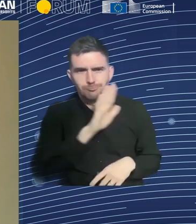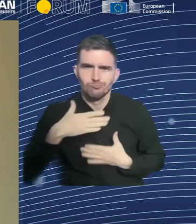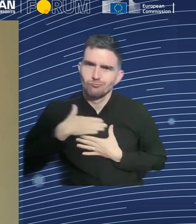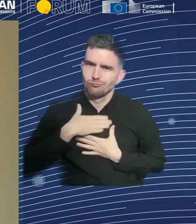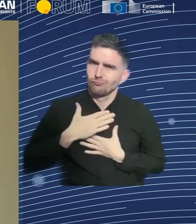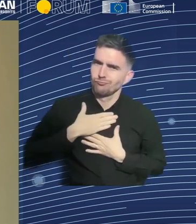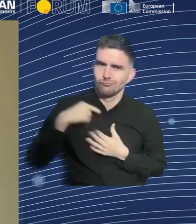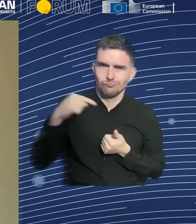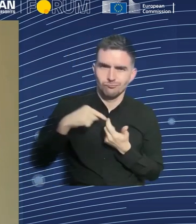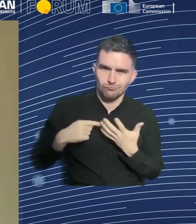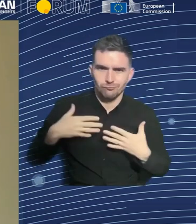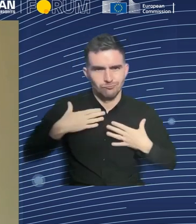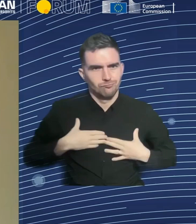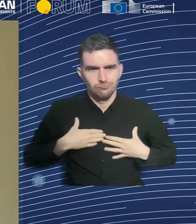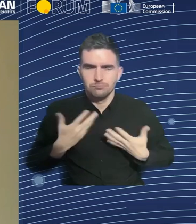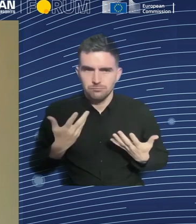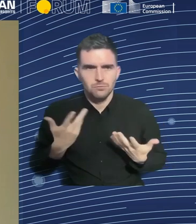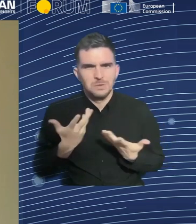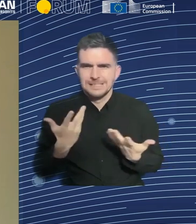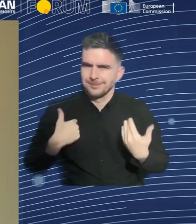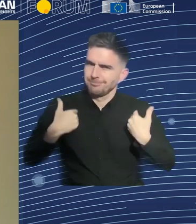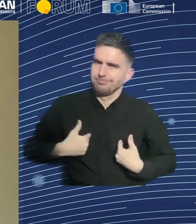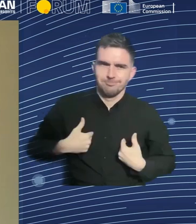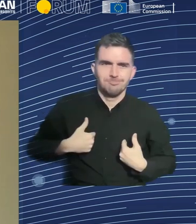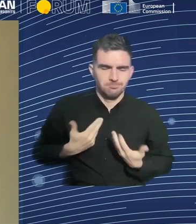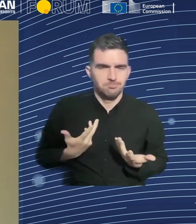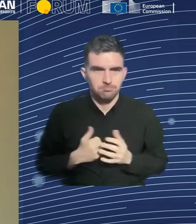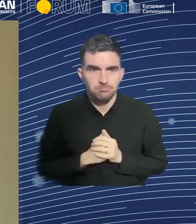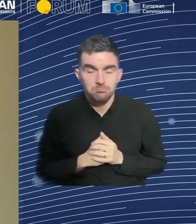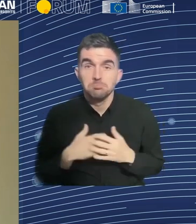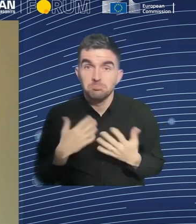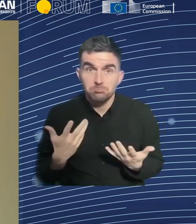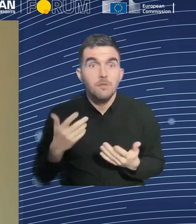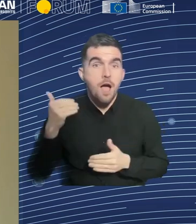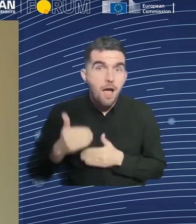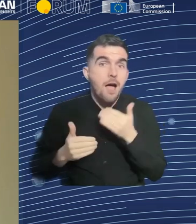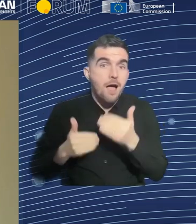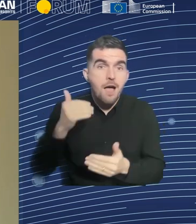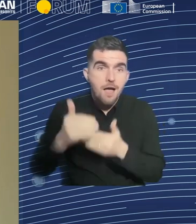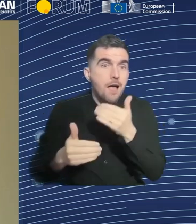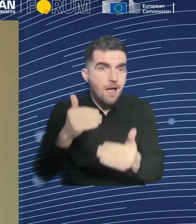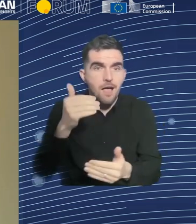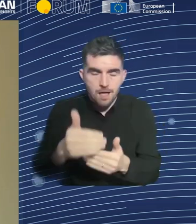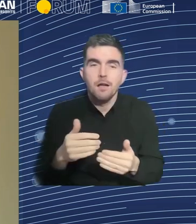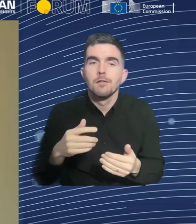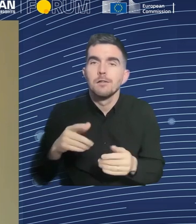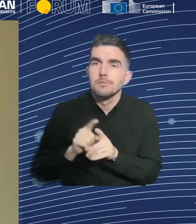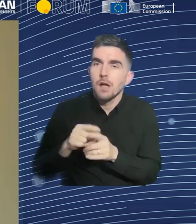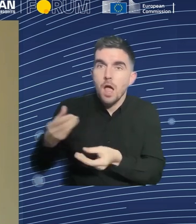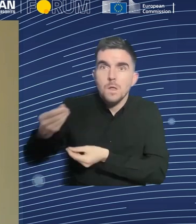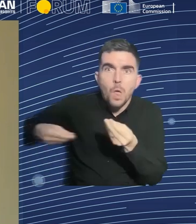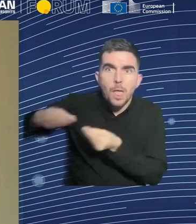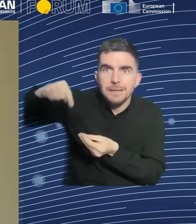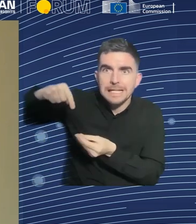we gradually replace the economic incentive for acquiring an education with this cultural